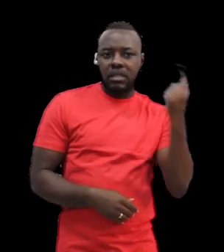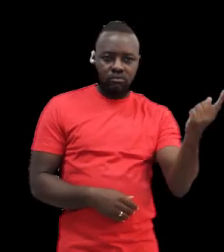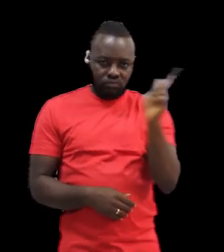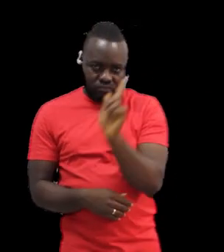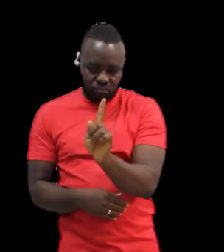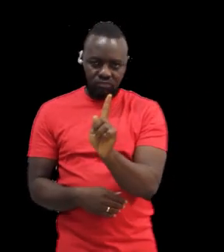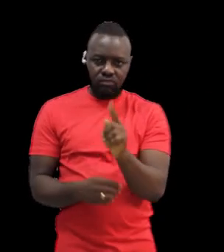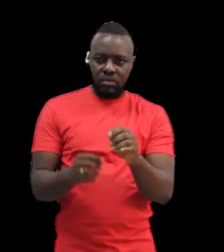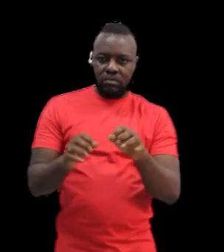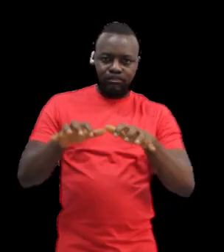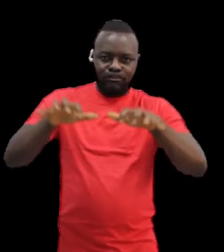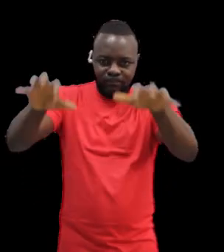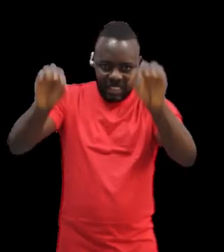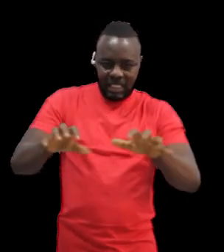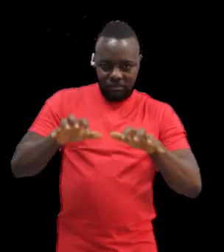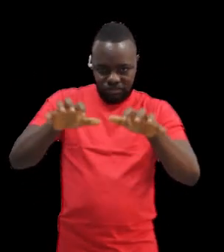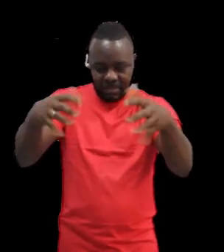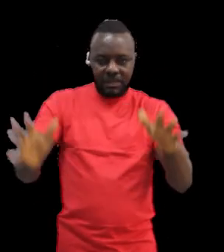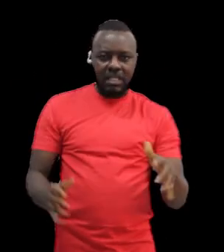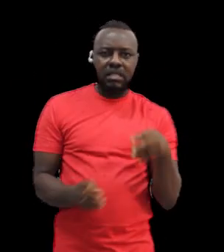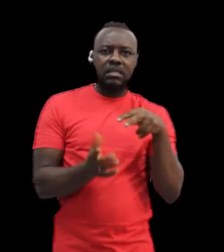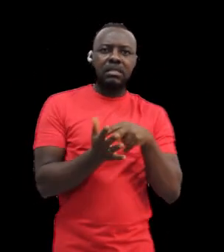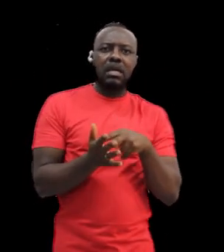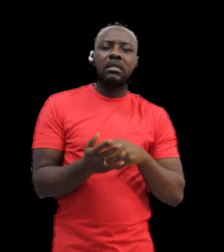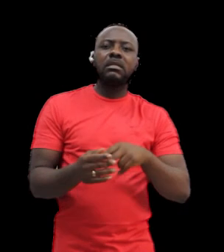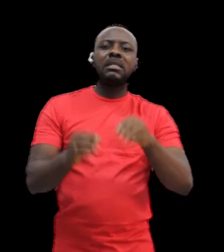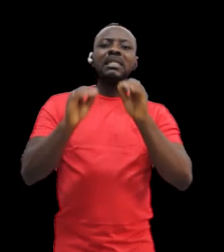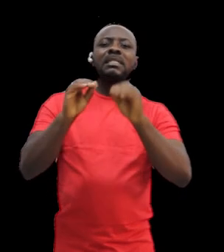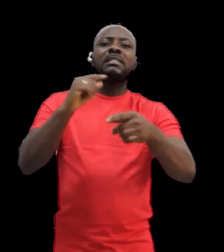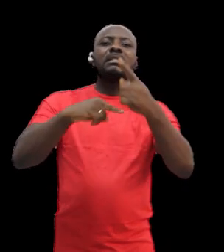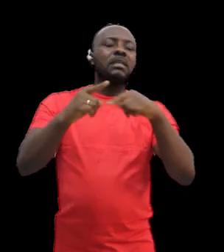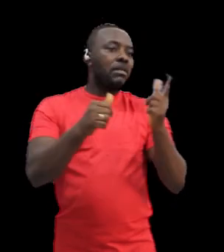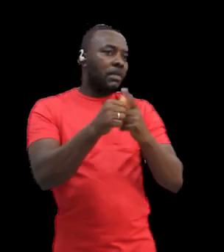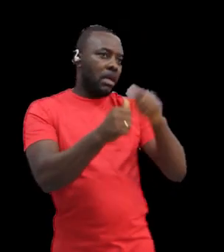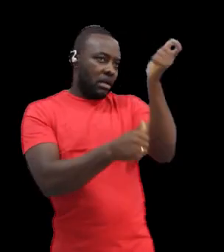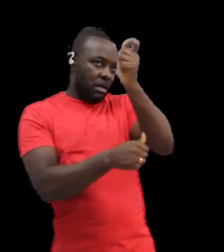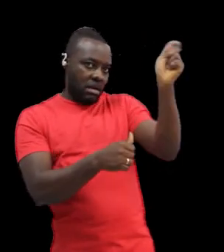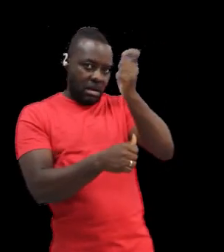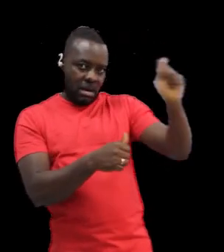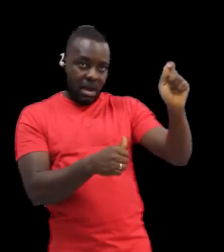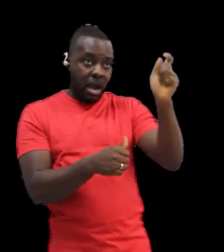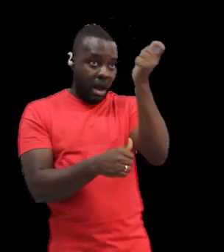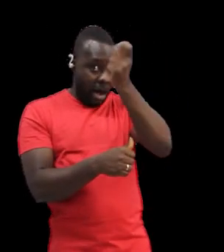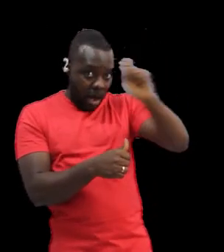And that was our training. I was a trained teacher but didn't know the signs, how to get it across to the children.